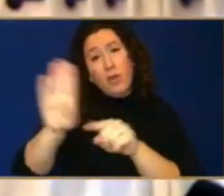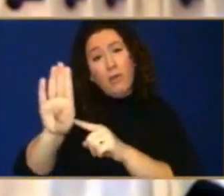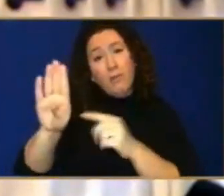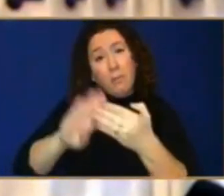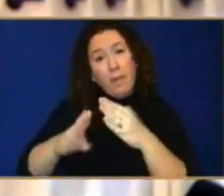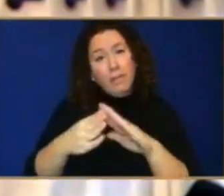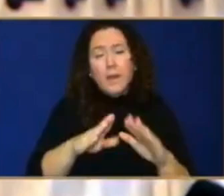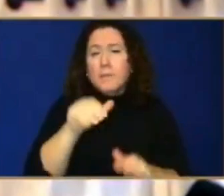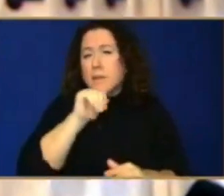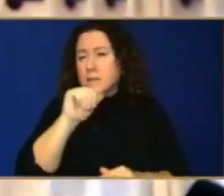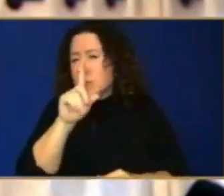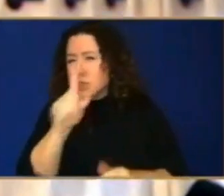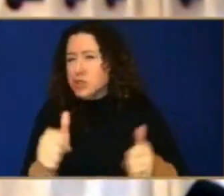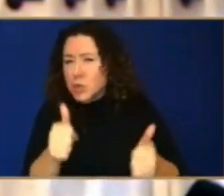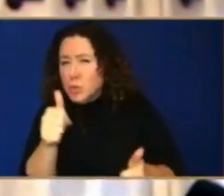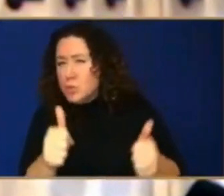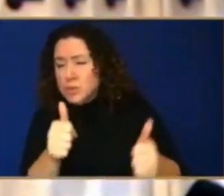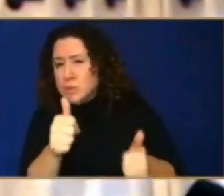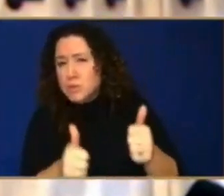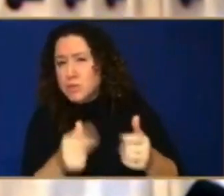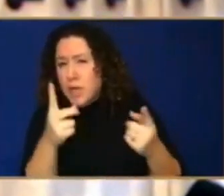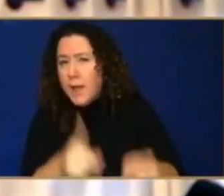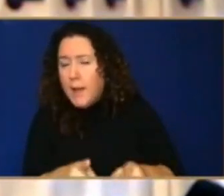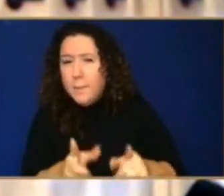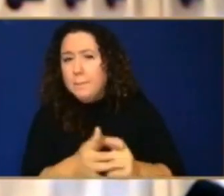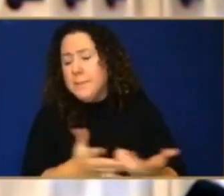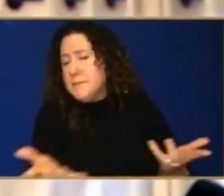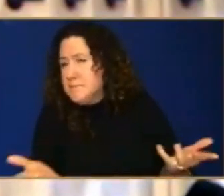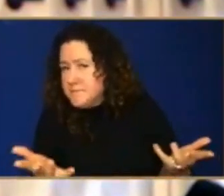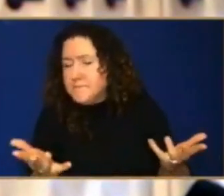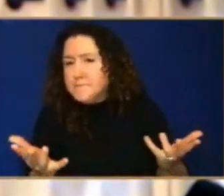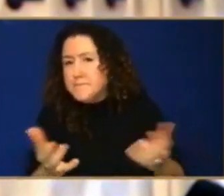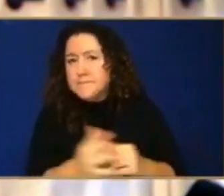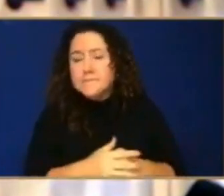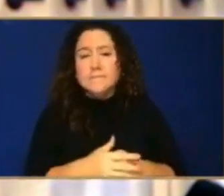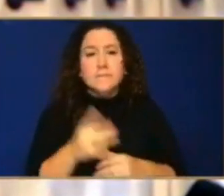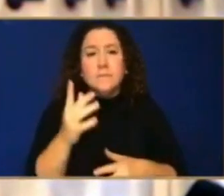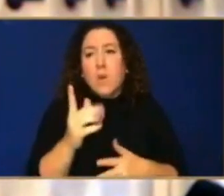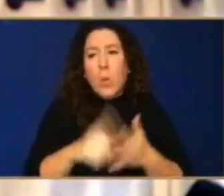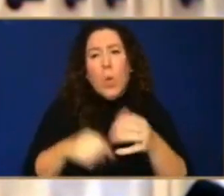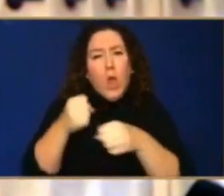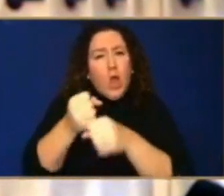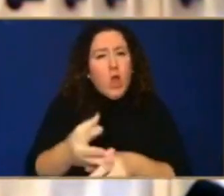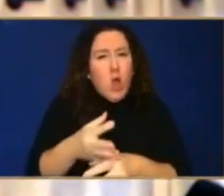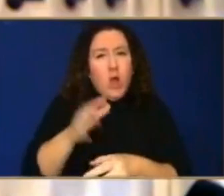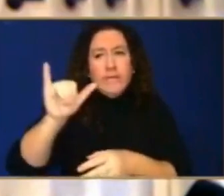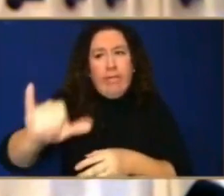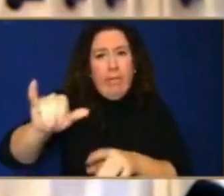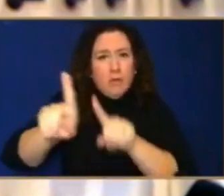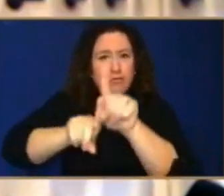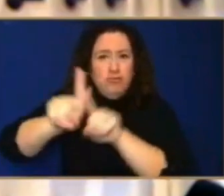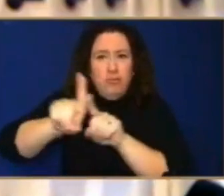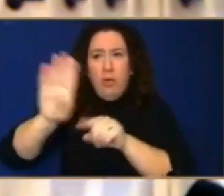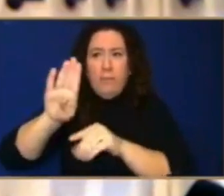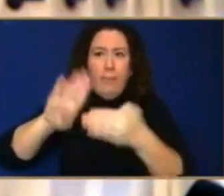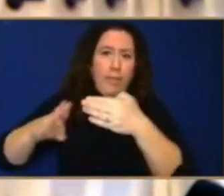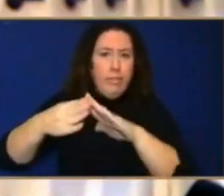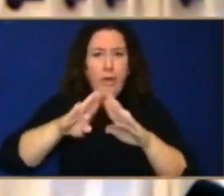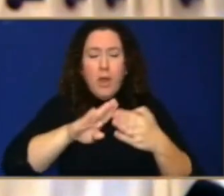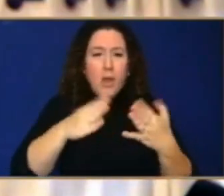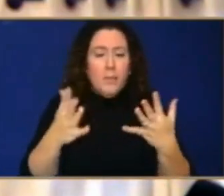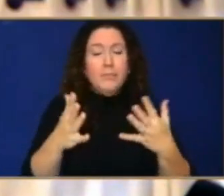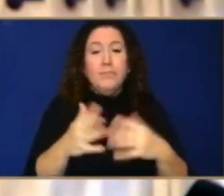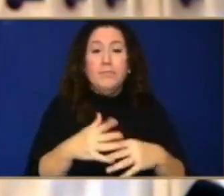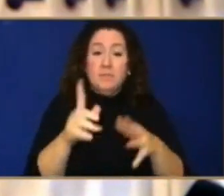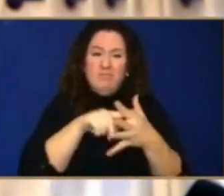possible astronomical phenomena was responsible for what's known as the Star of Bethlehem. Any of them are our possibilities and scholars and historians